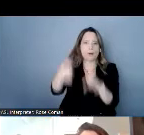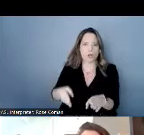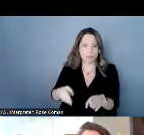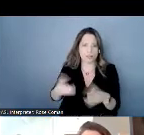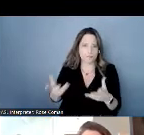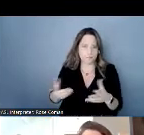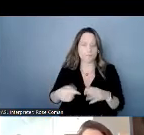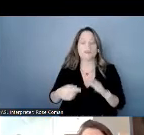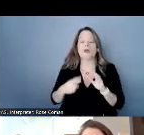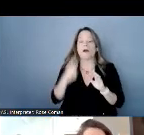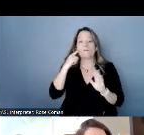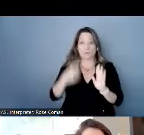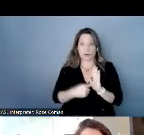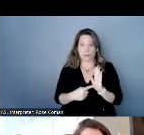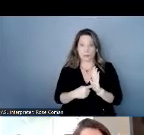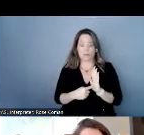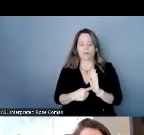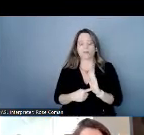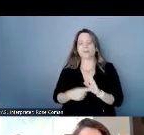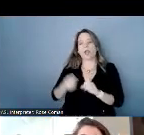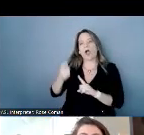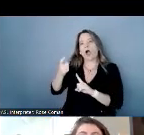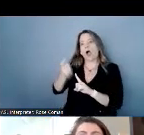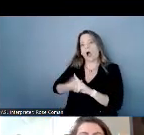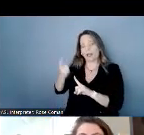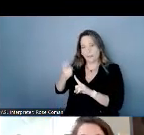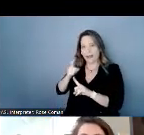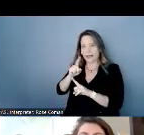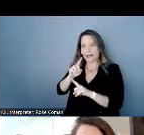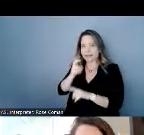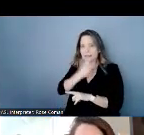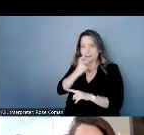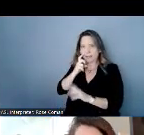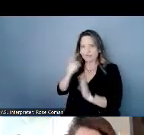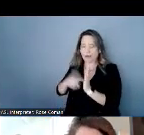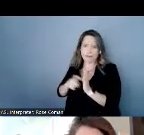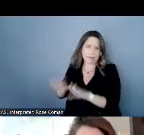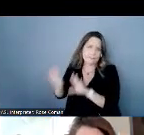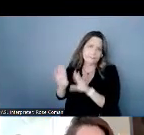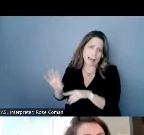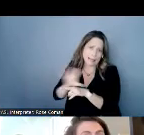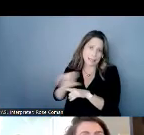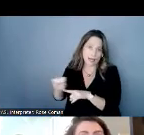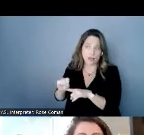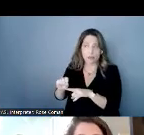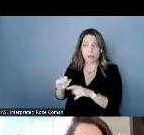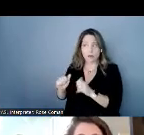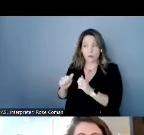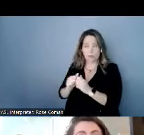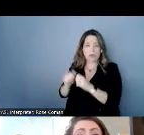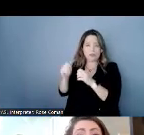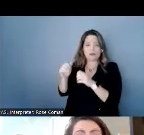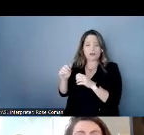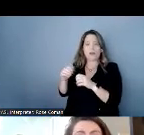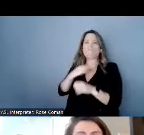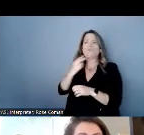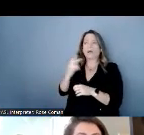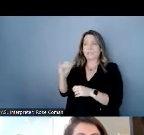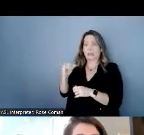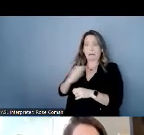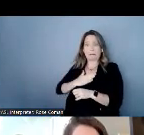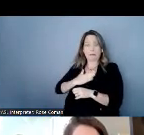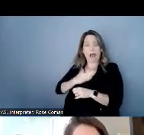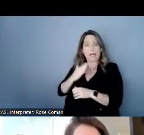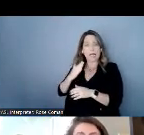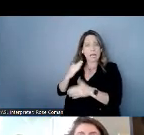example automatic speech recognition it's amazing with voices like mine it processes really well it's fast